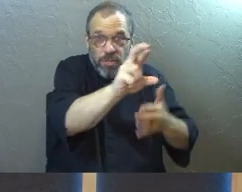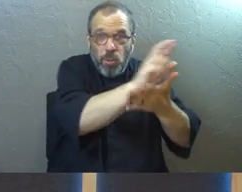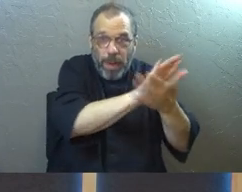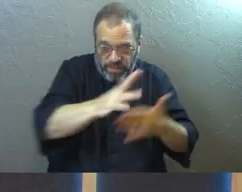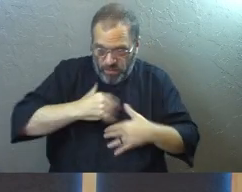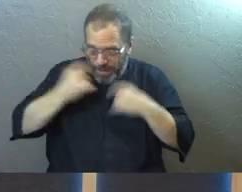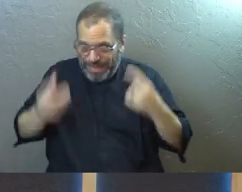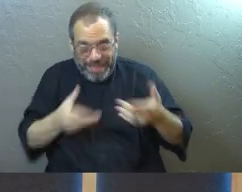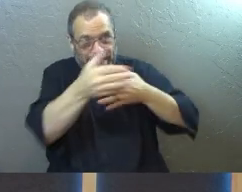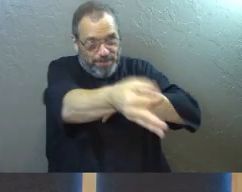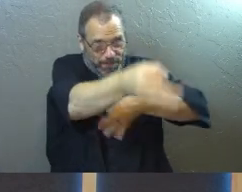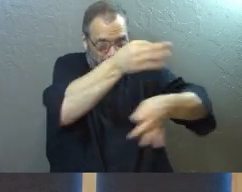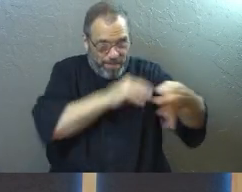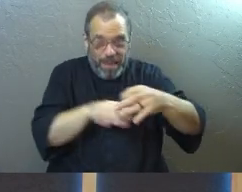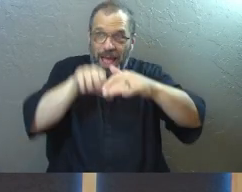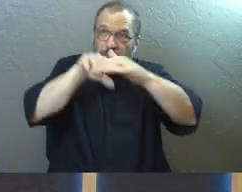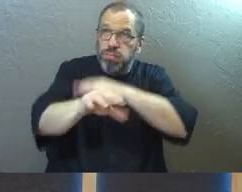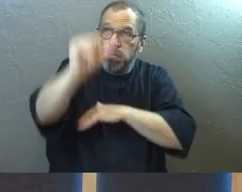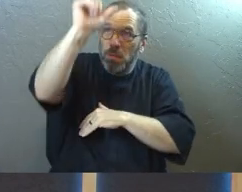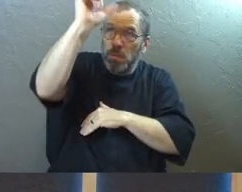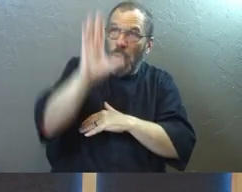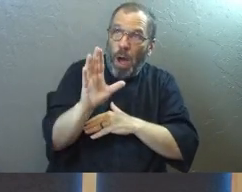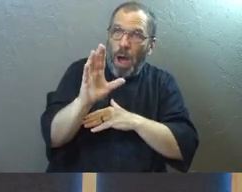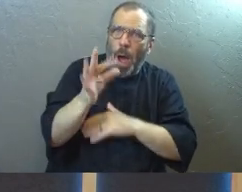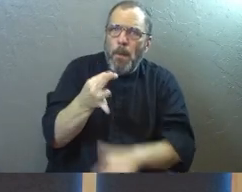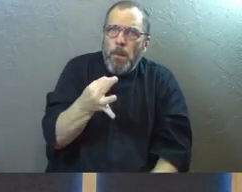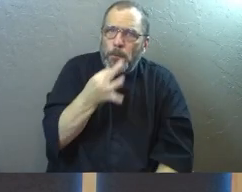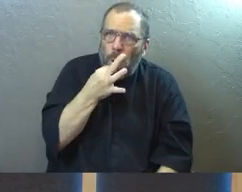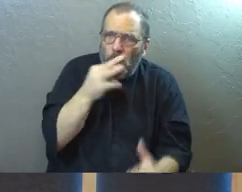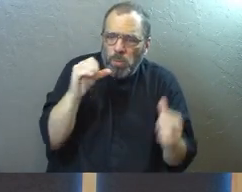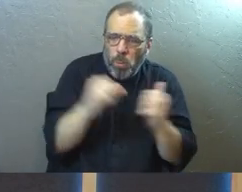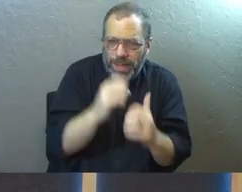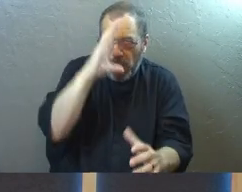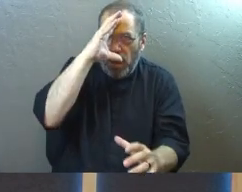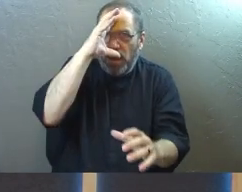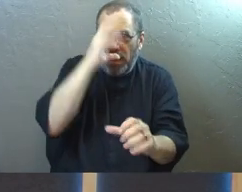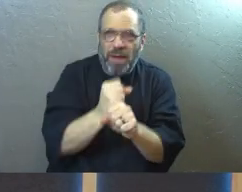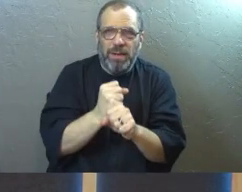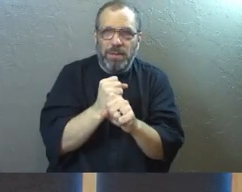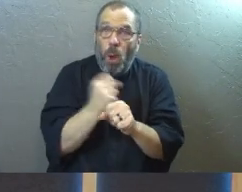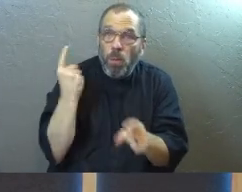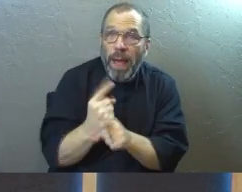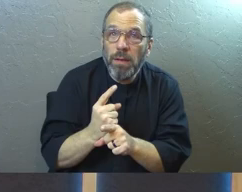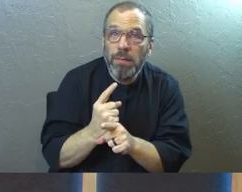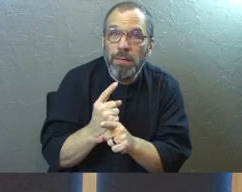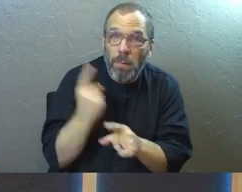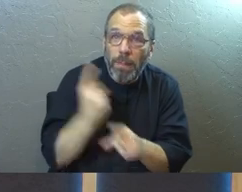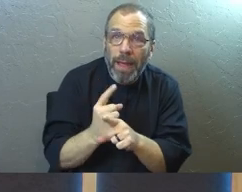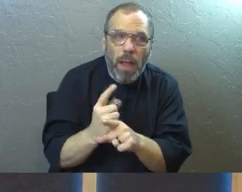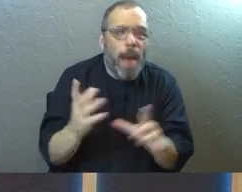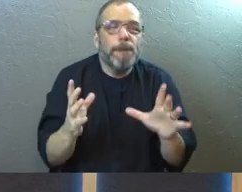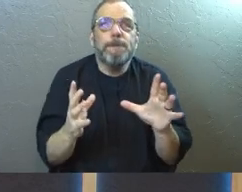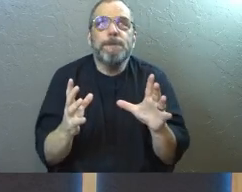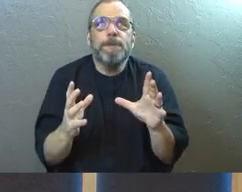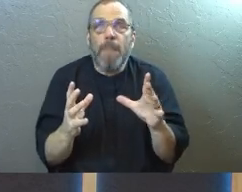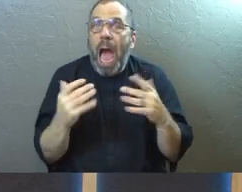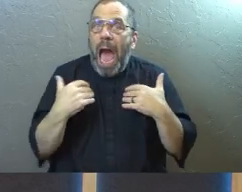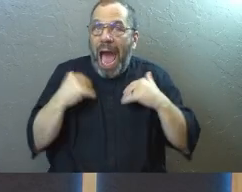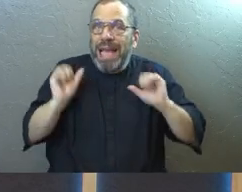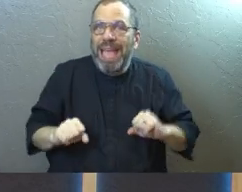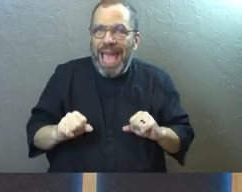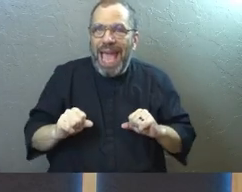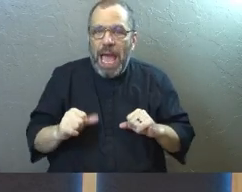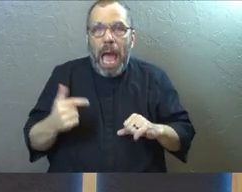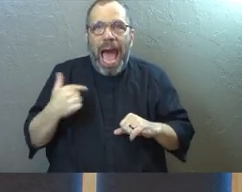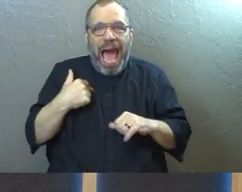that, I get to walk into God in prayer bold and confident. Right? I don't have to. What I can do is I